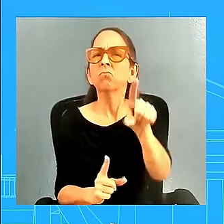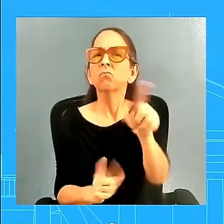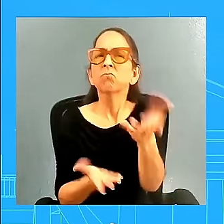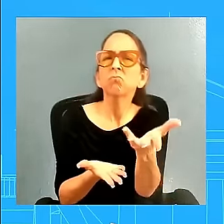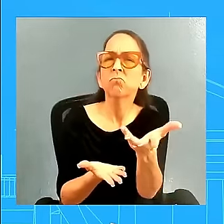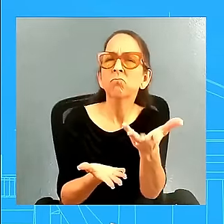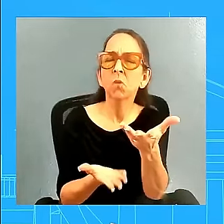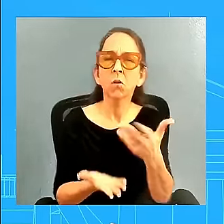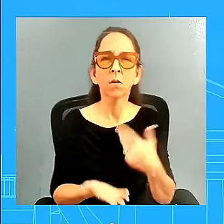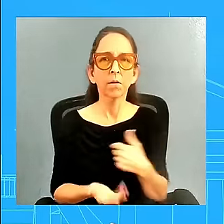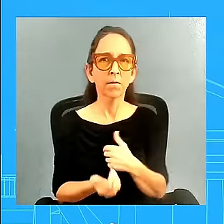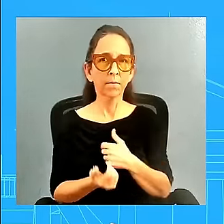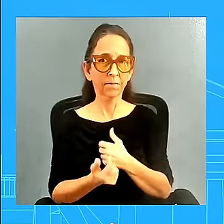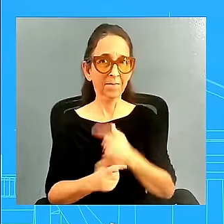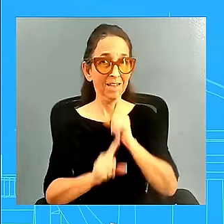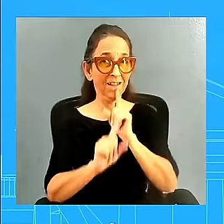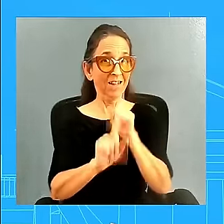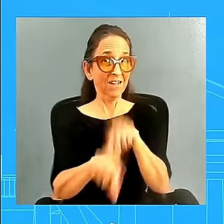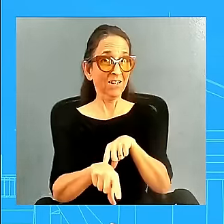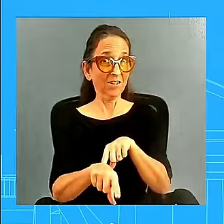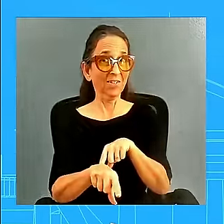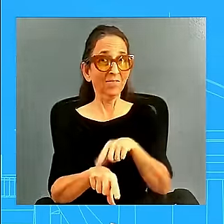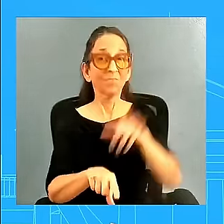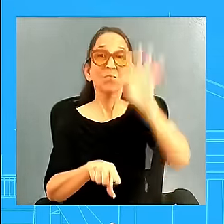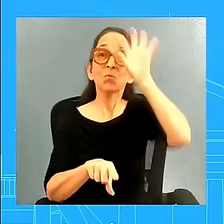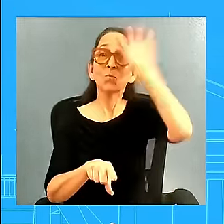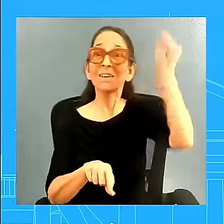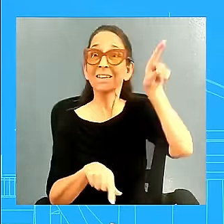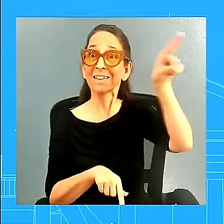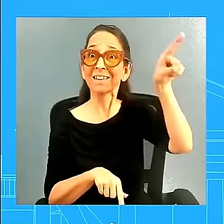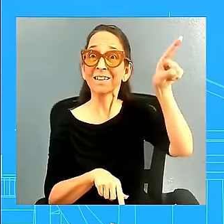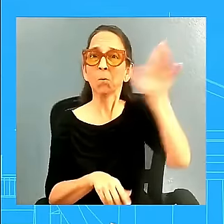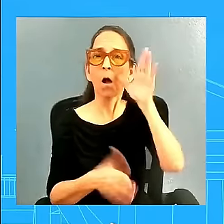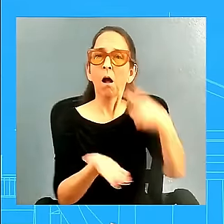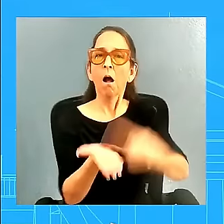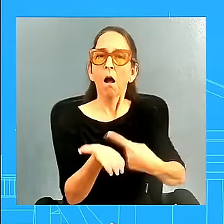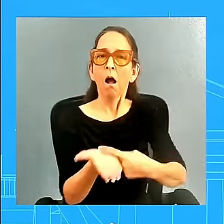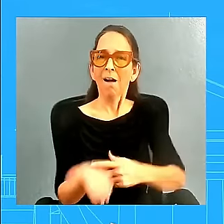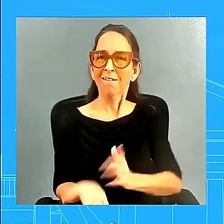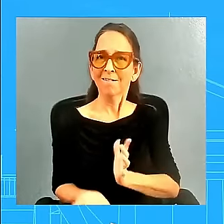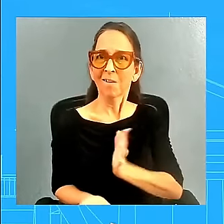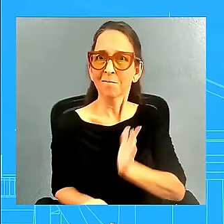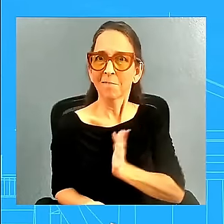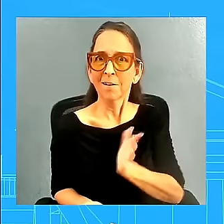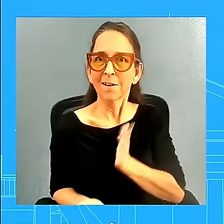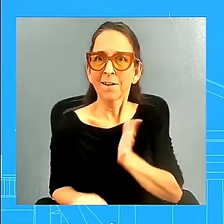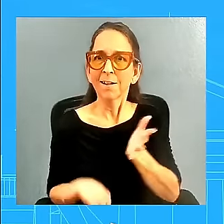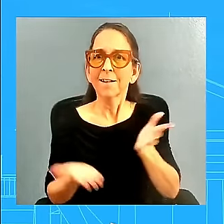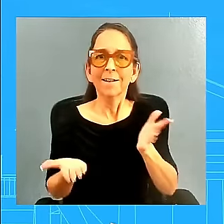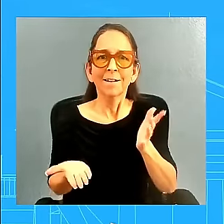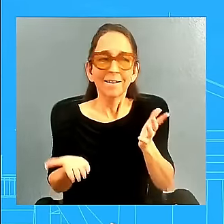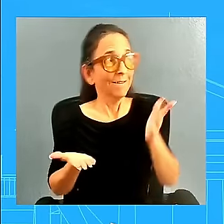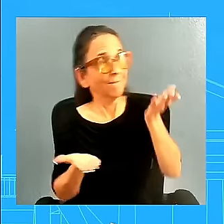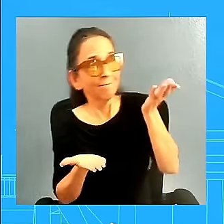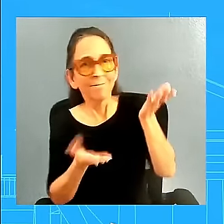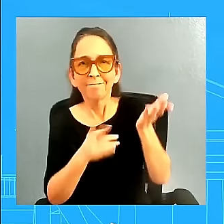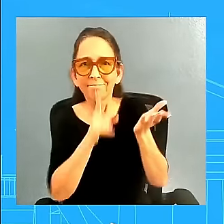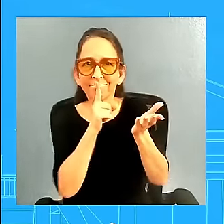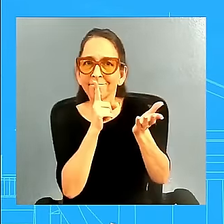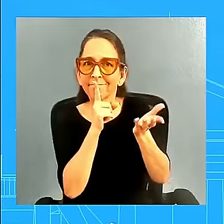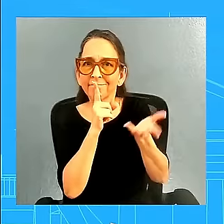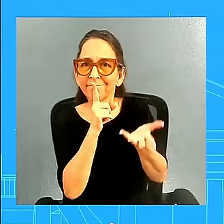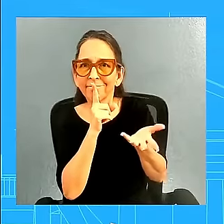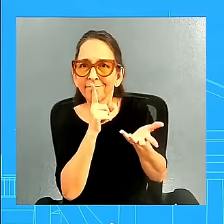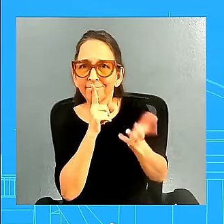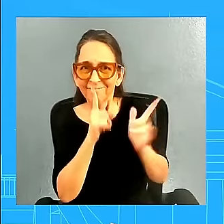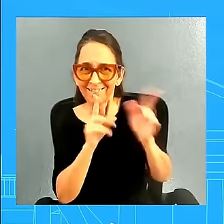president's going to speak about it in a more formal way in remarks and a speech, I don't have anything to share with you. But he's been very clear about having